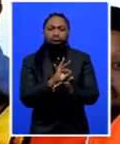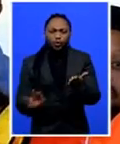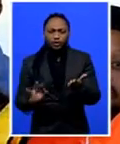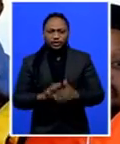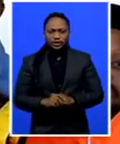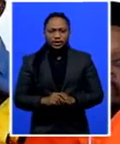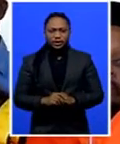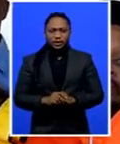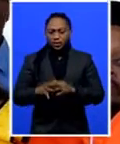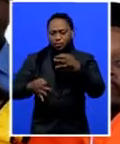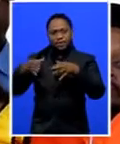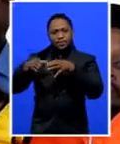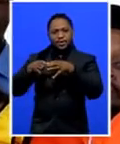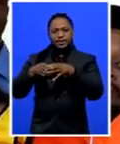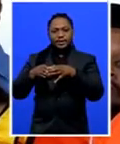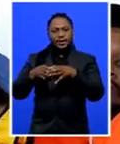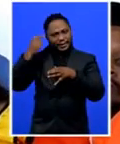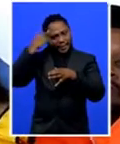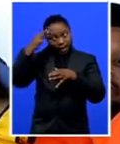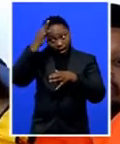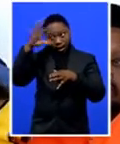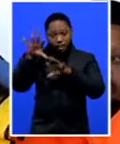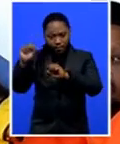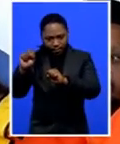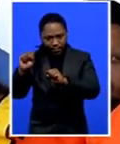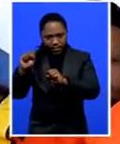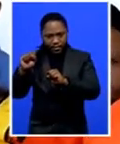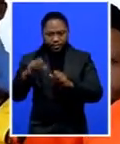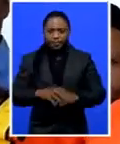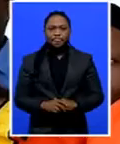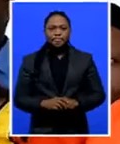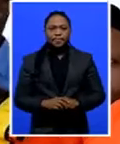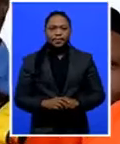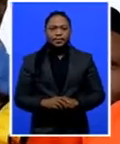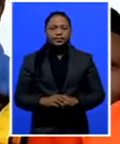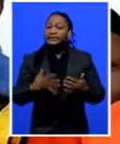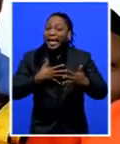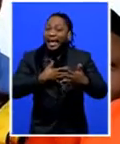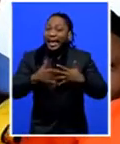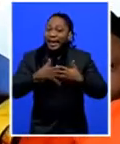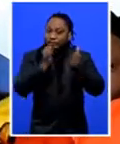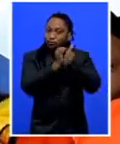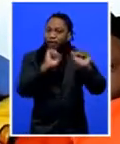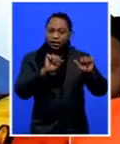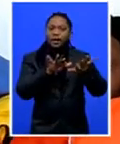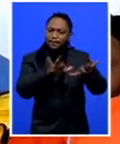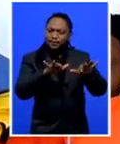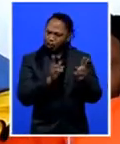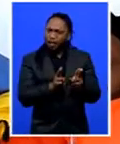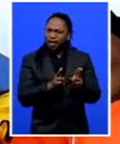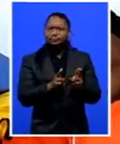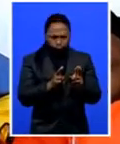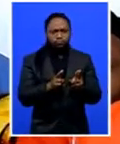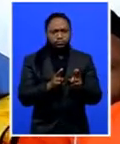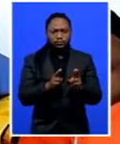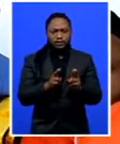and choose the party that can be in government. Parties in all democracies are put in government by people of that country.